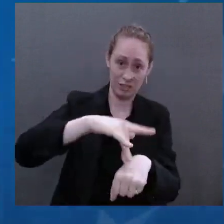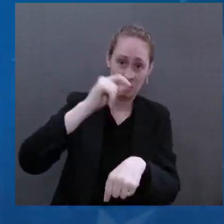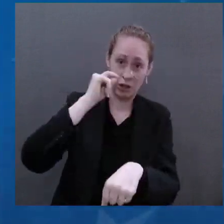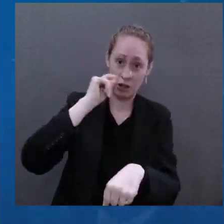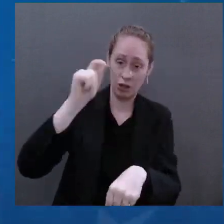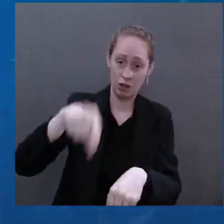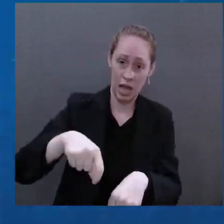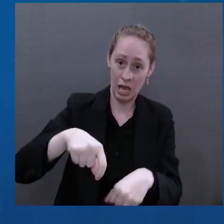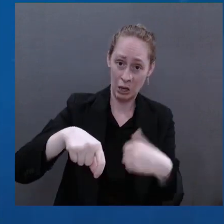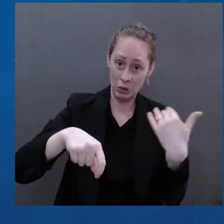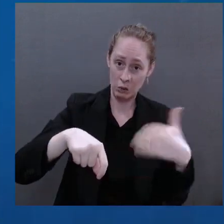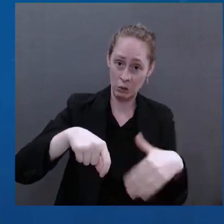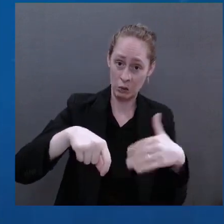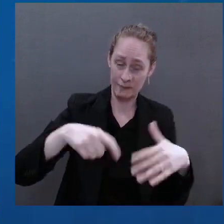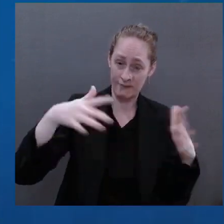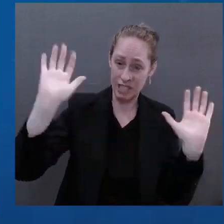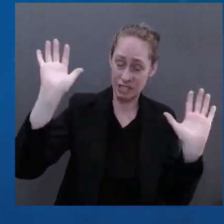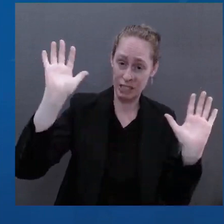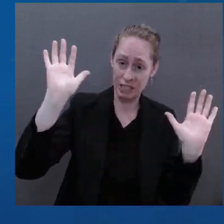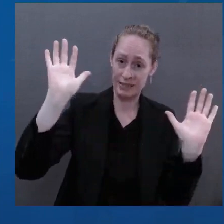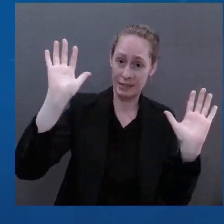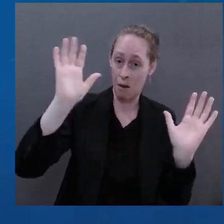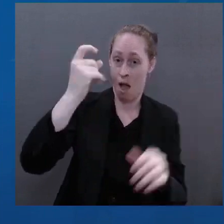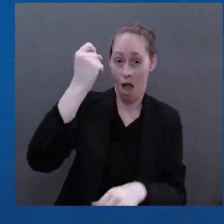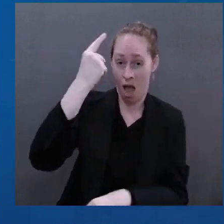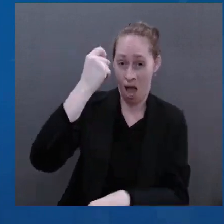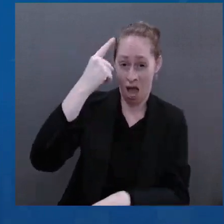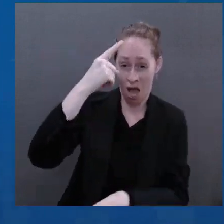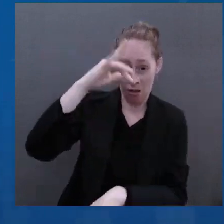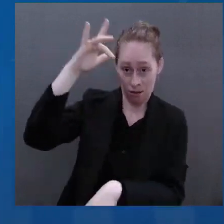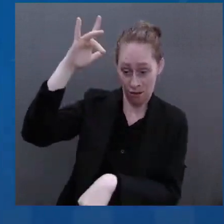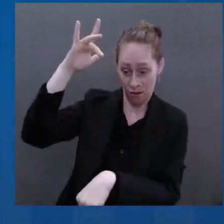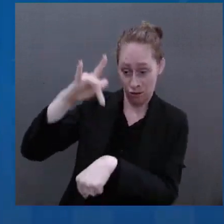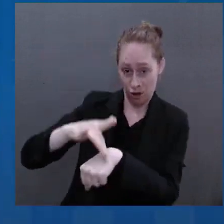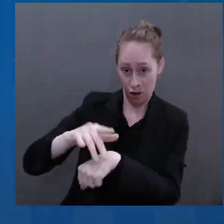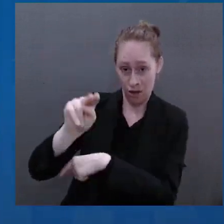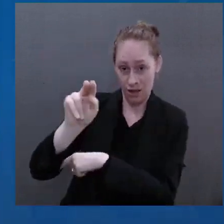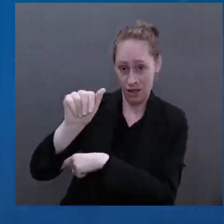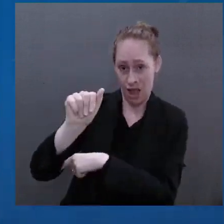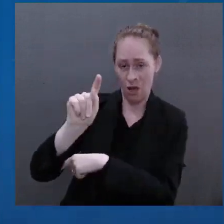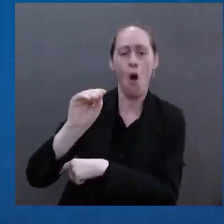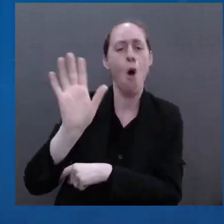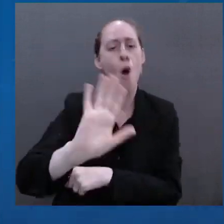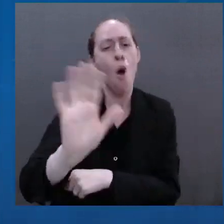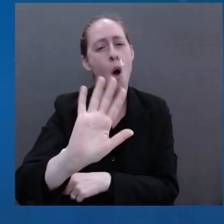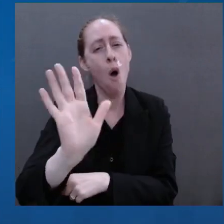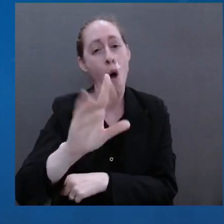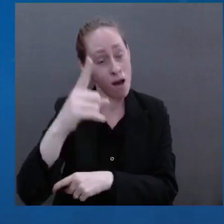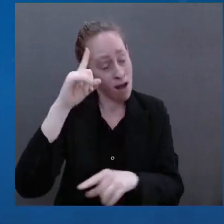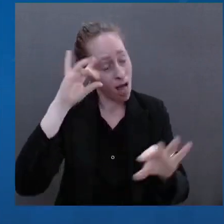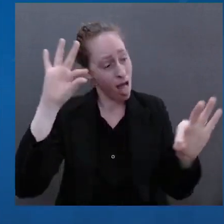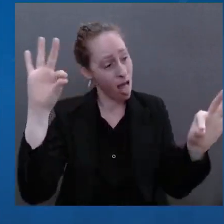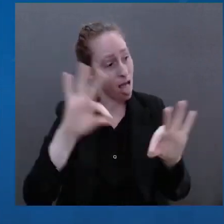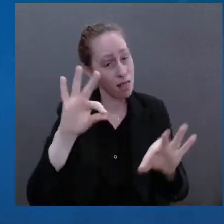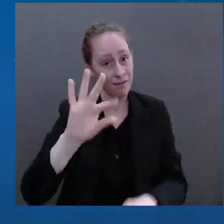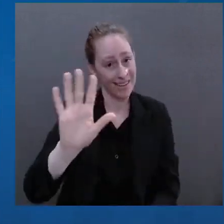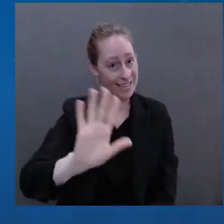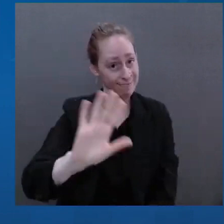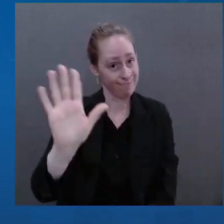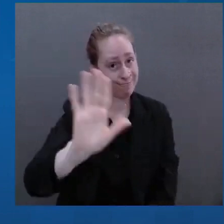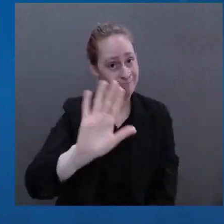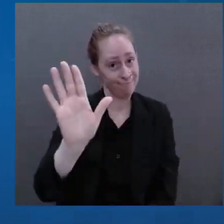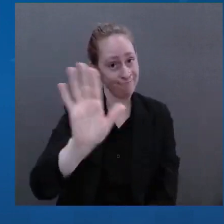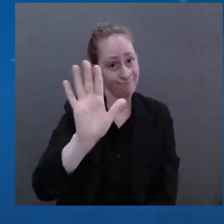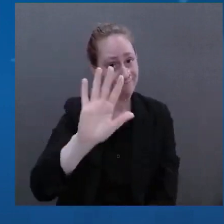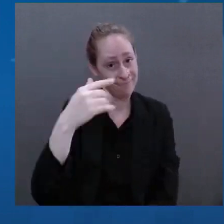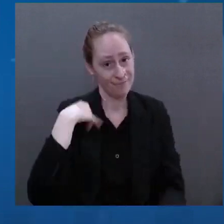We have a sacred obligation under Article 5 to defend each and every inch of NATO territory with the full force